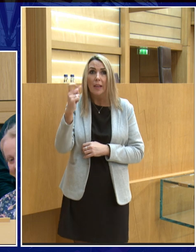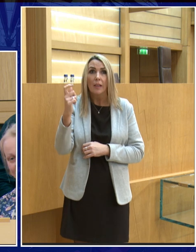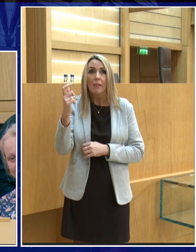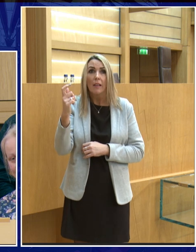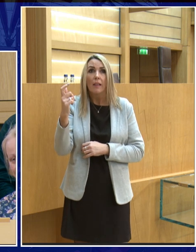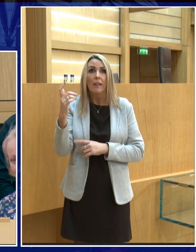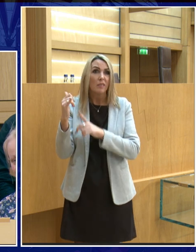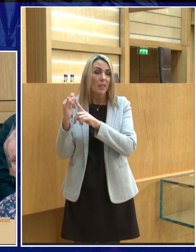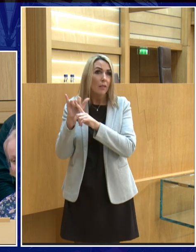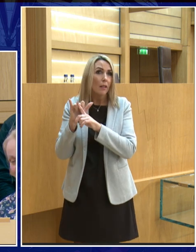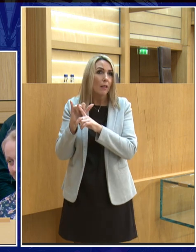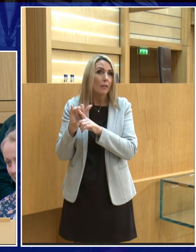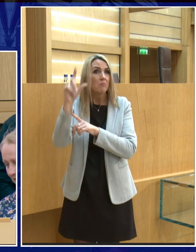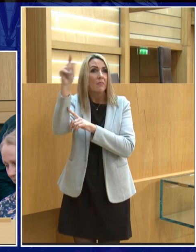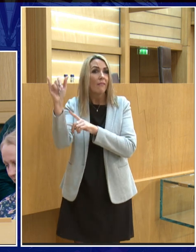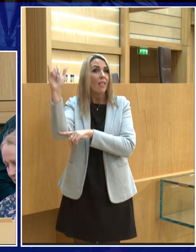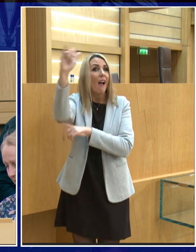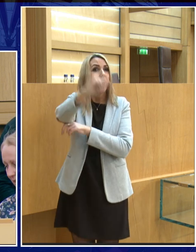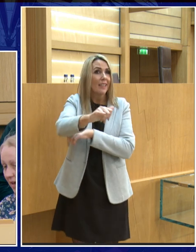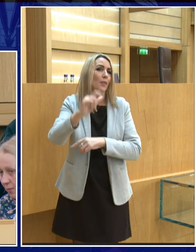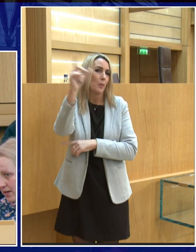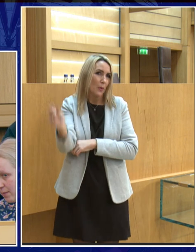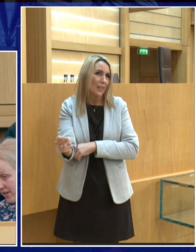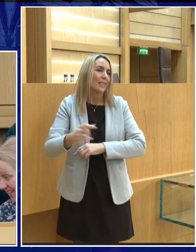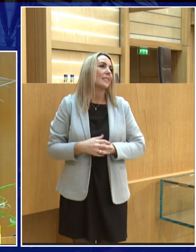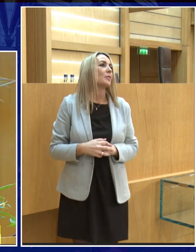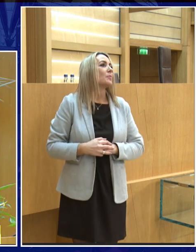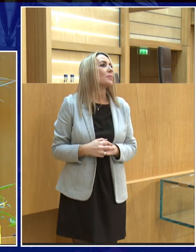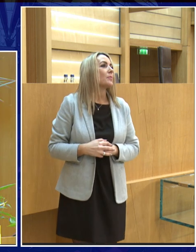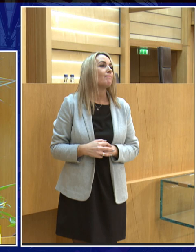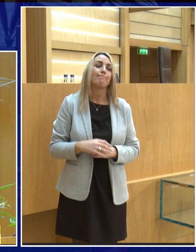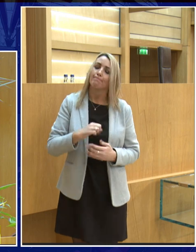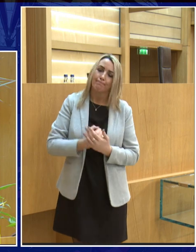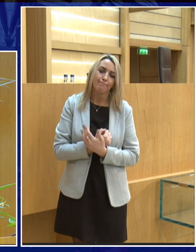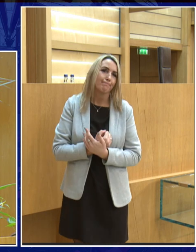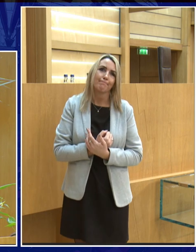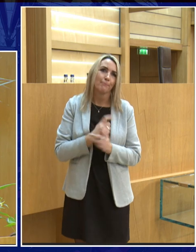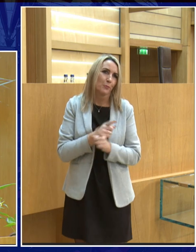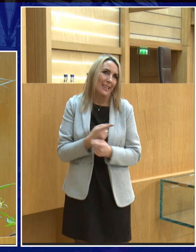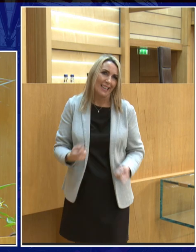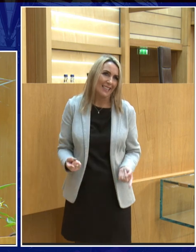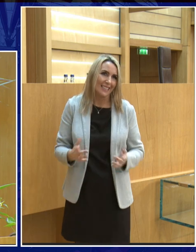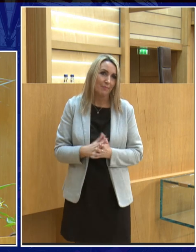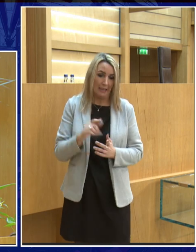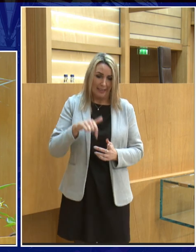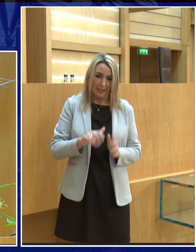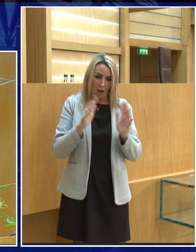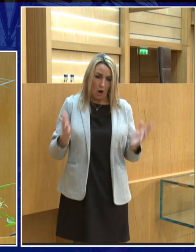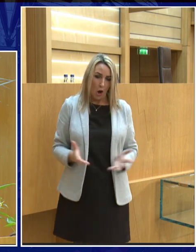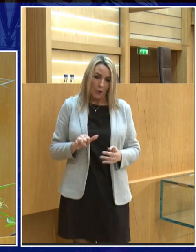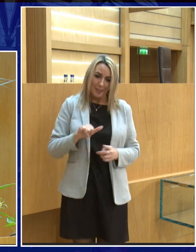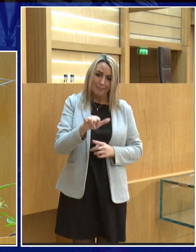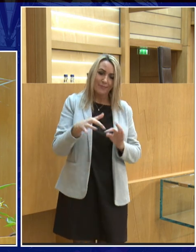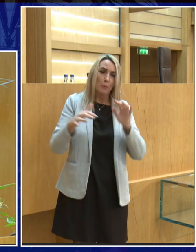can we fly on the moon can we fly on the moon unfortunately no because to fly here on earth we need the